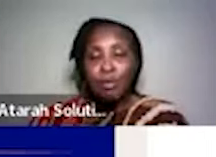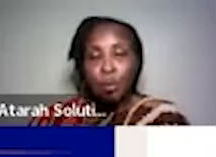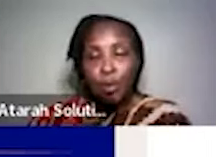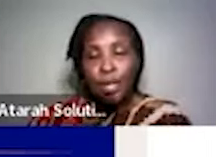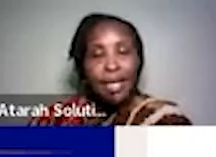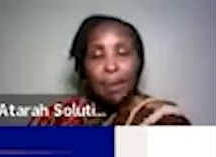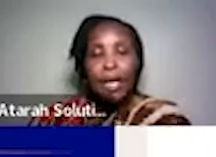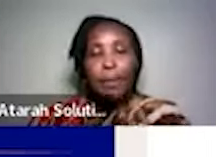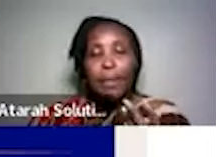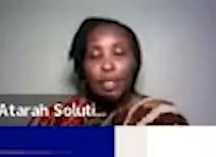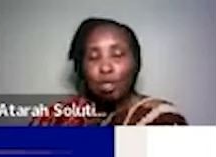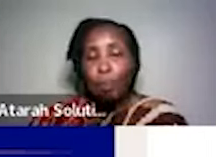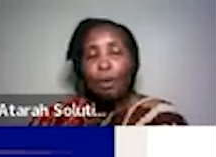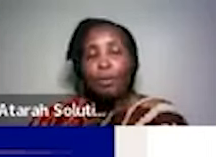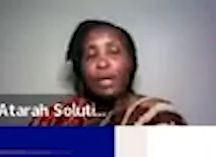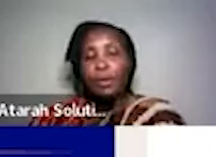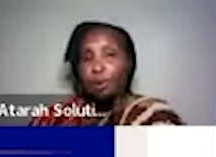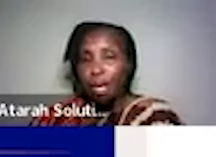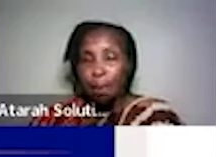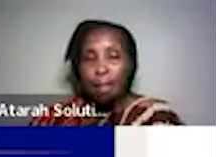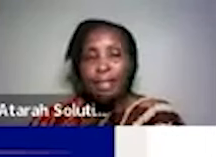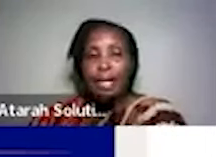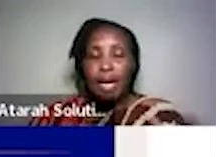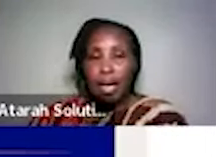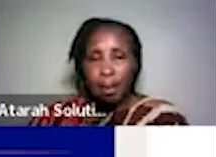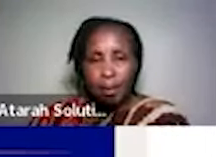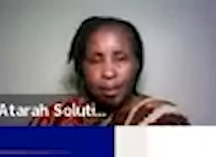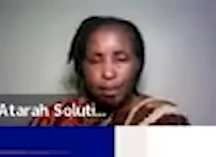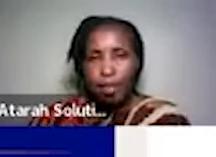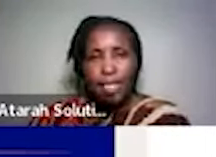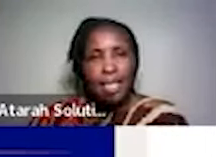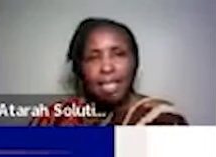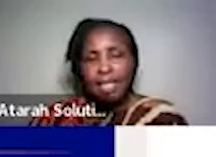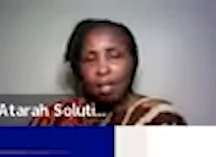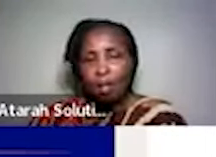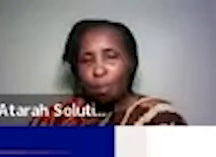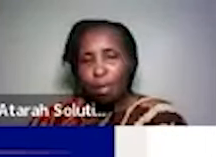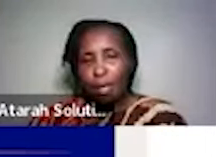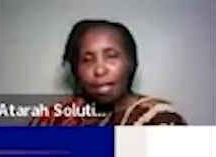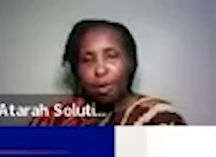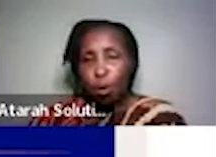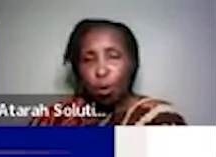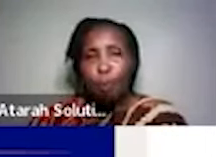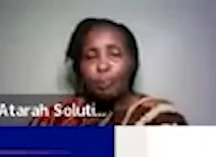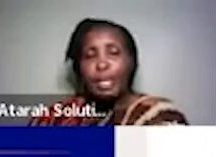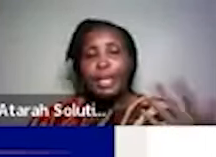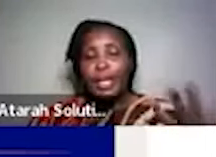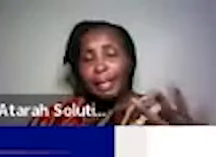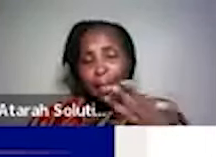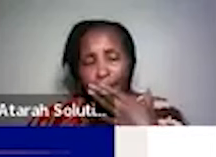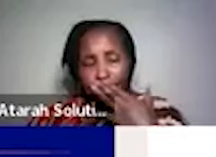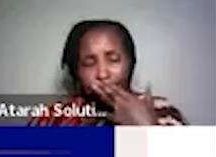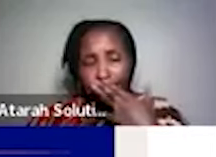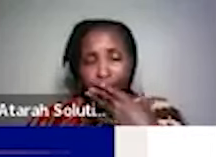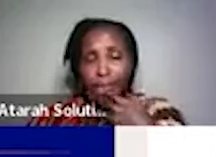you don't have to worry and then they pick up the drop off uh for your carpets uh the sofas are cleaned at the comfort in your home and